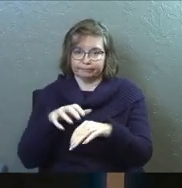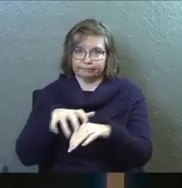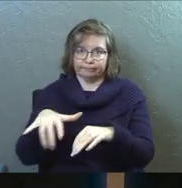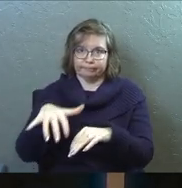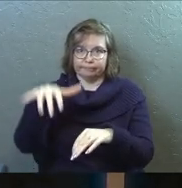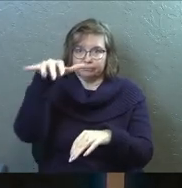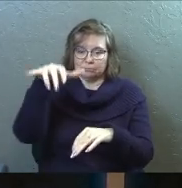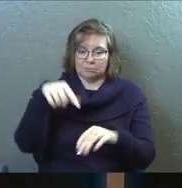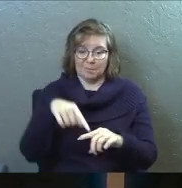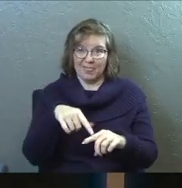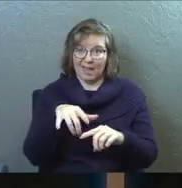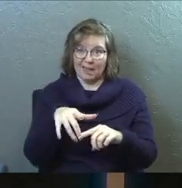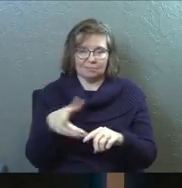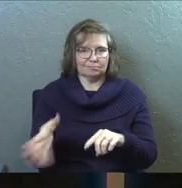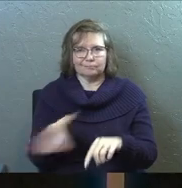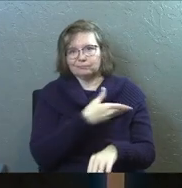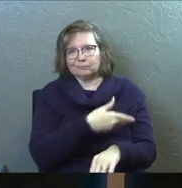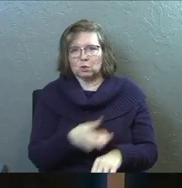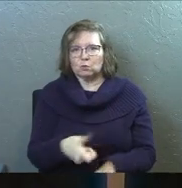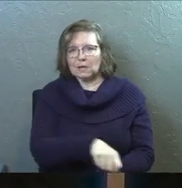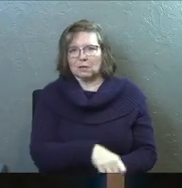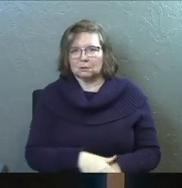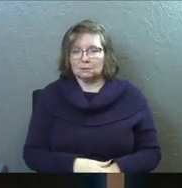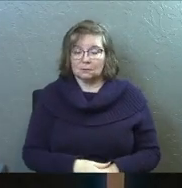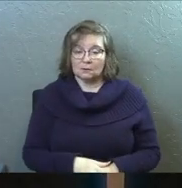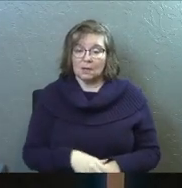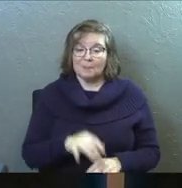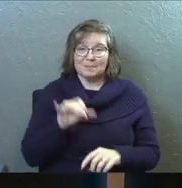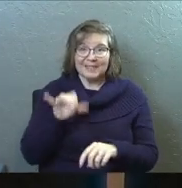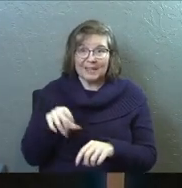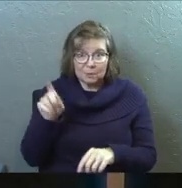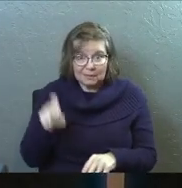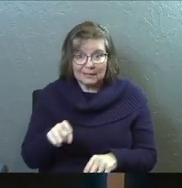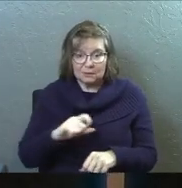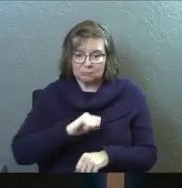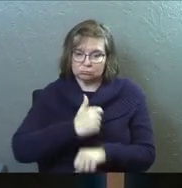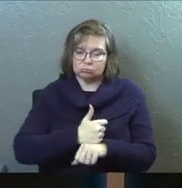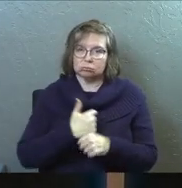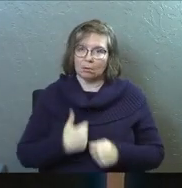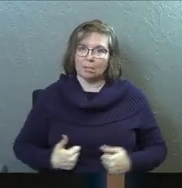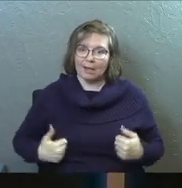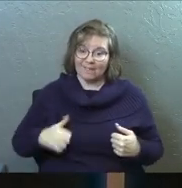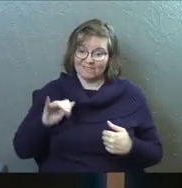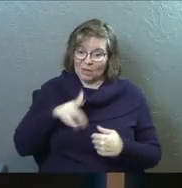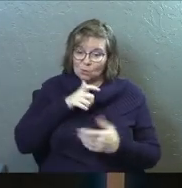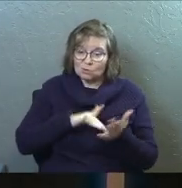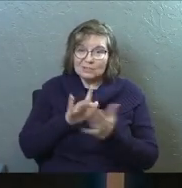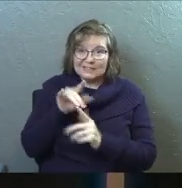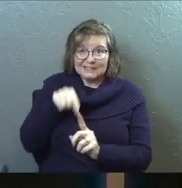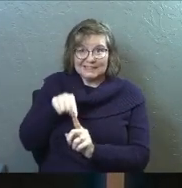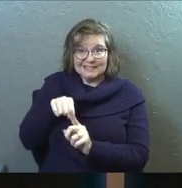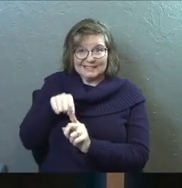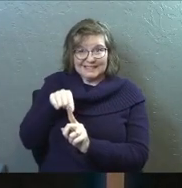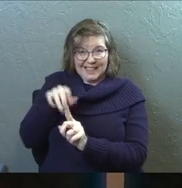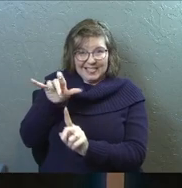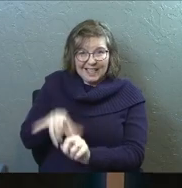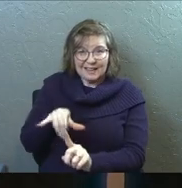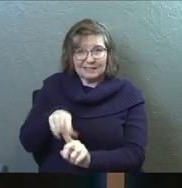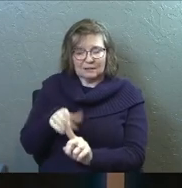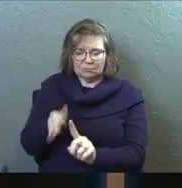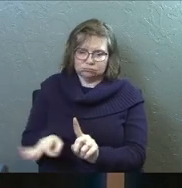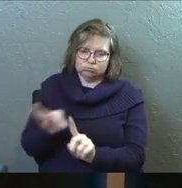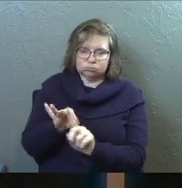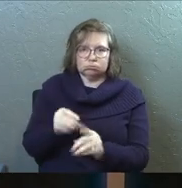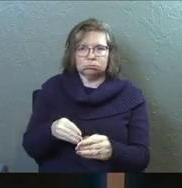but he is the foundational element to build your life upon. That's who Jesus is. He is the cornerstone.